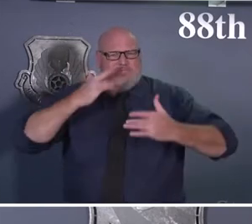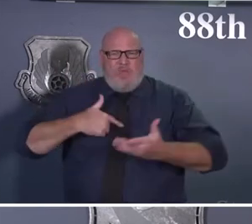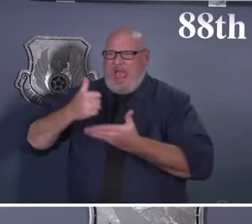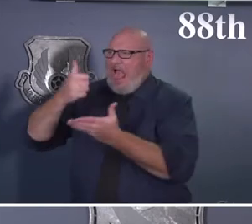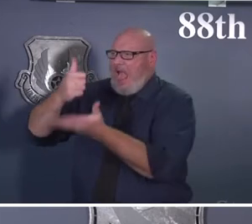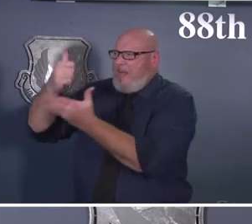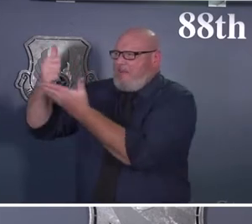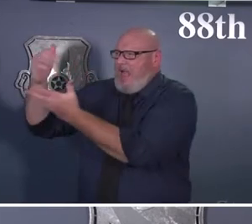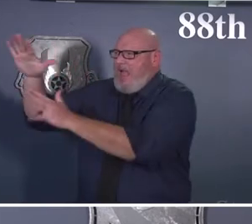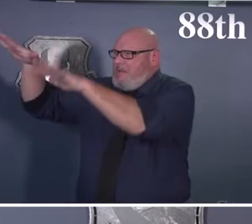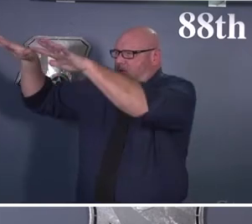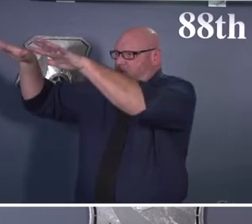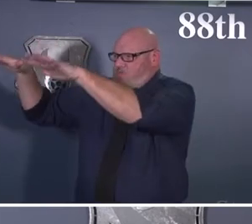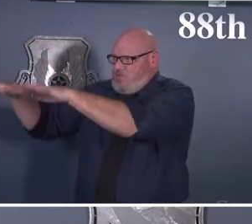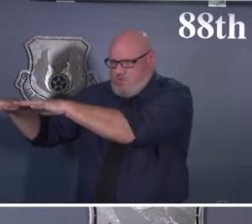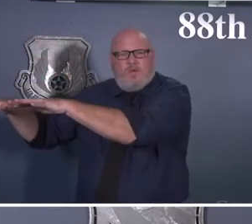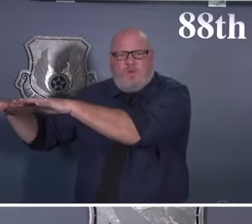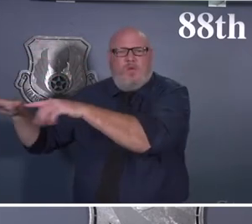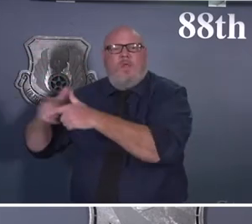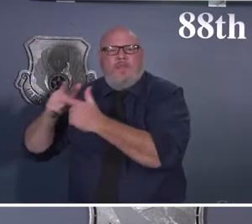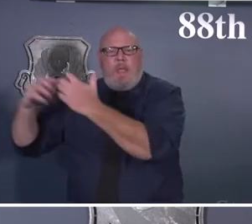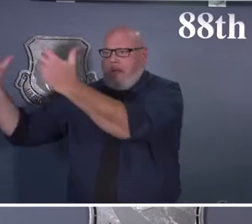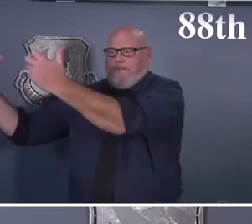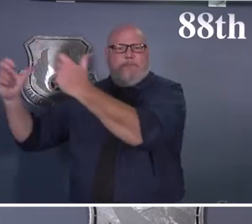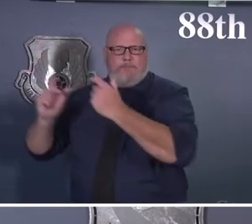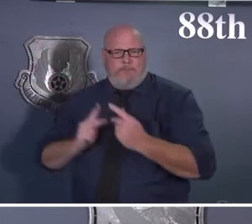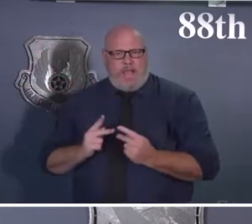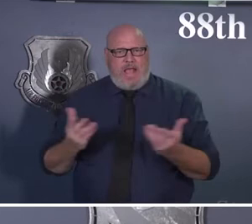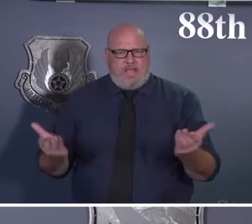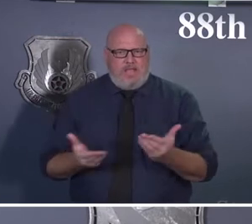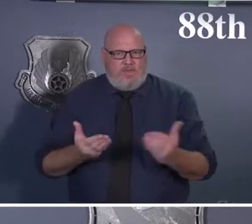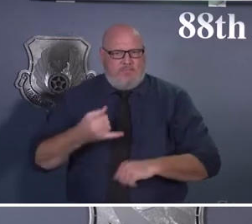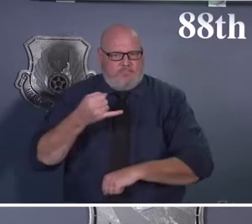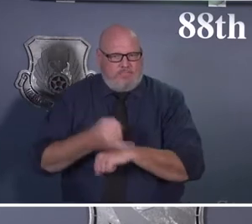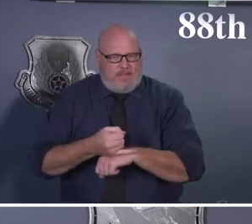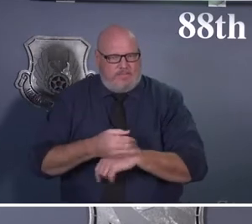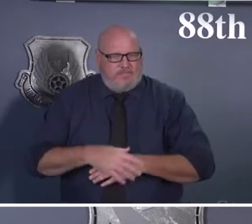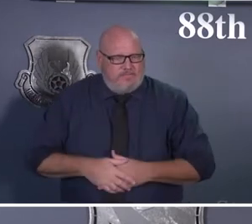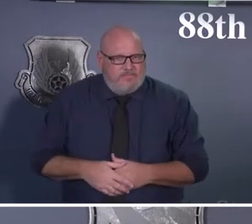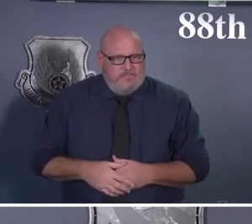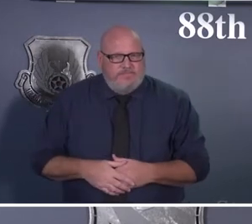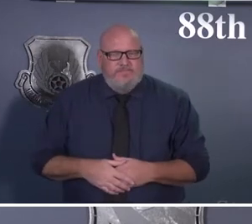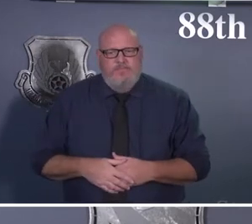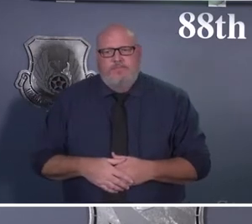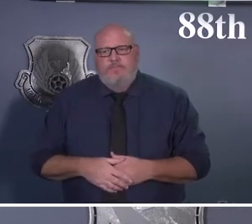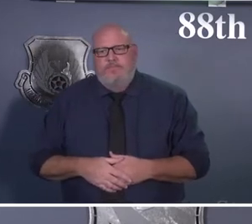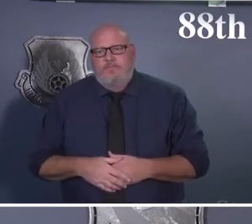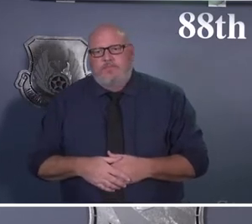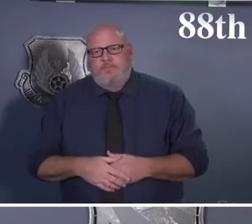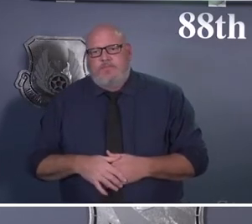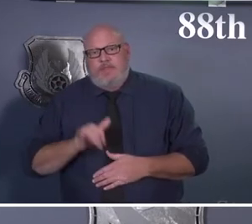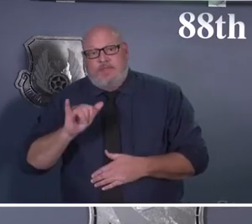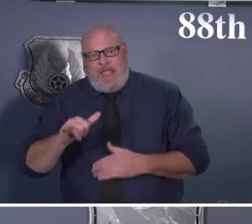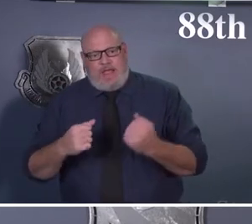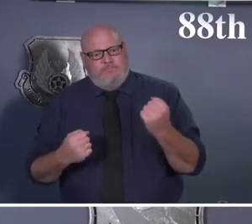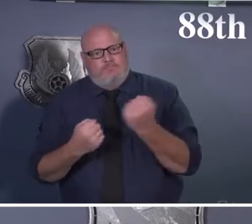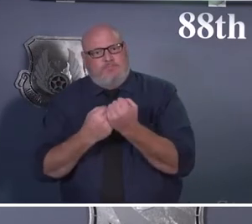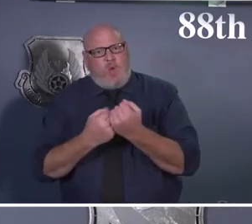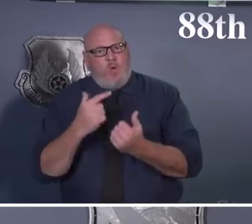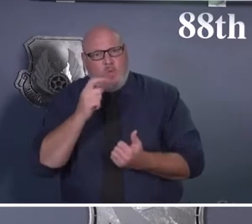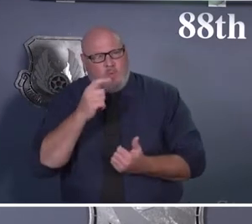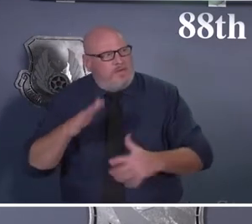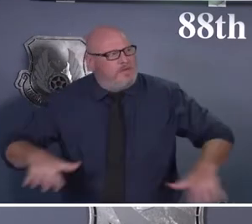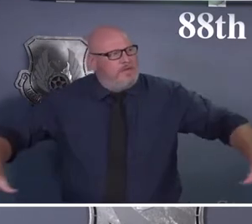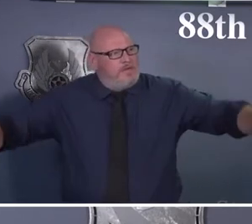to offset kind of our posture and what we've been forced to do to support the nation, our community partners have